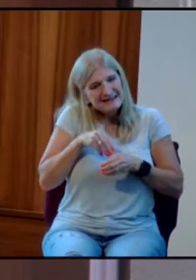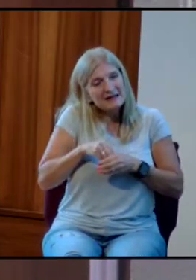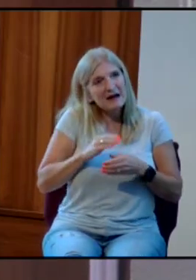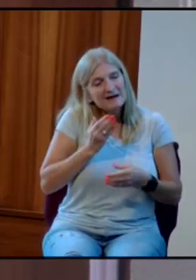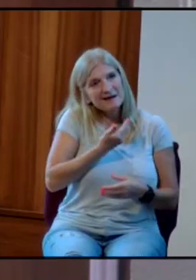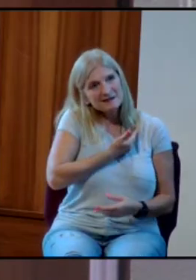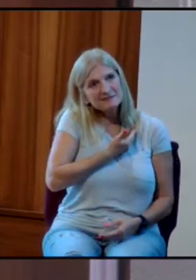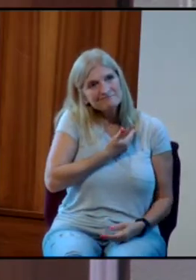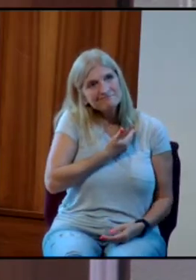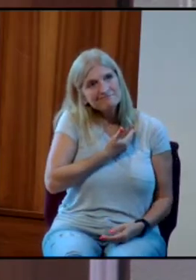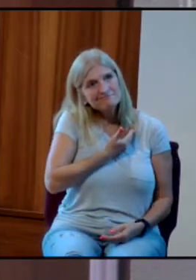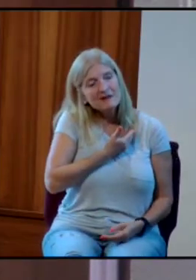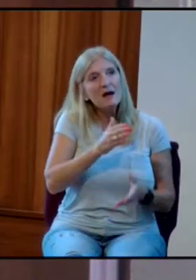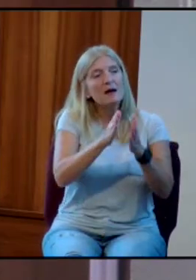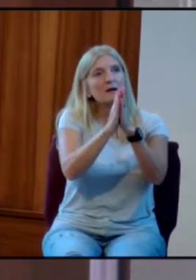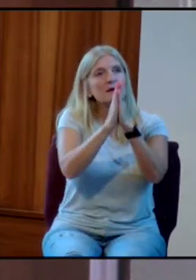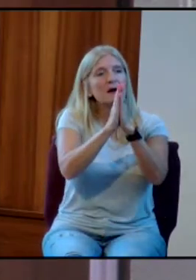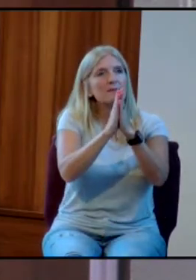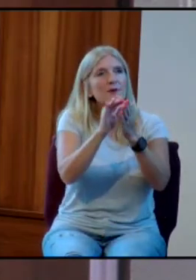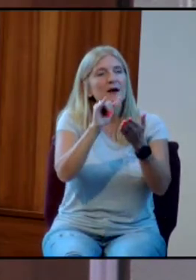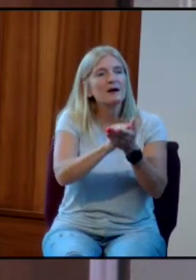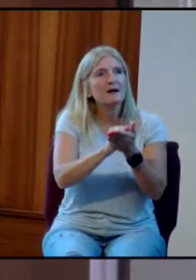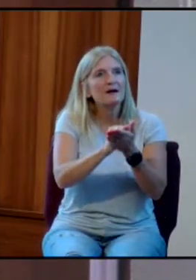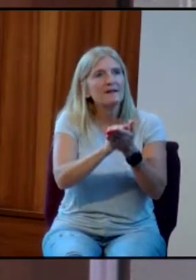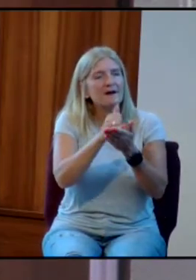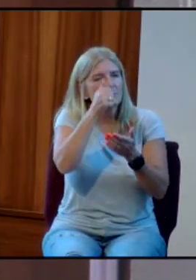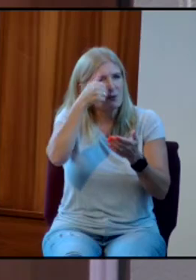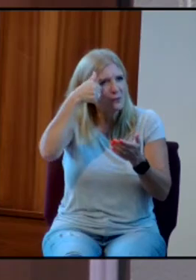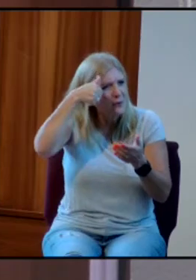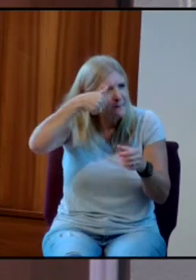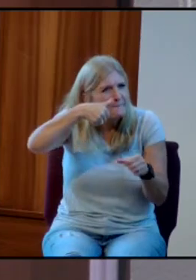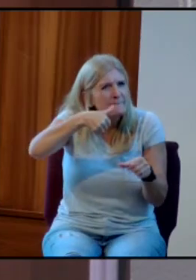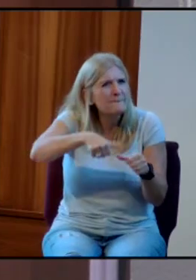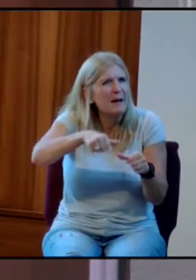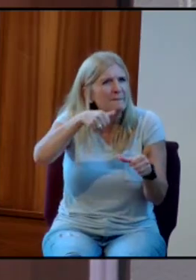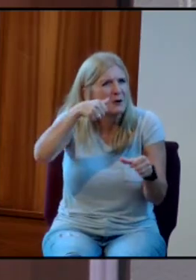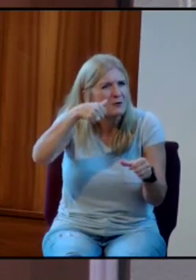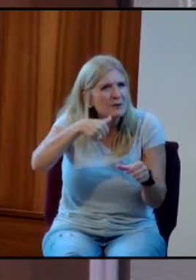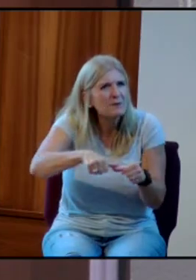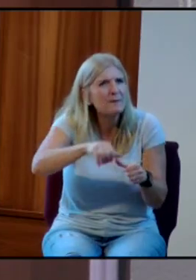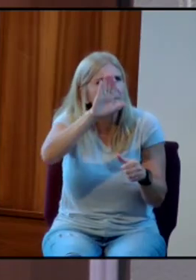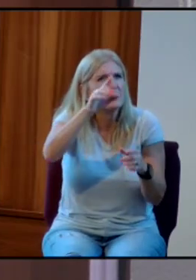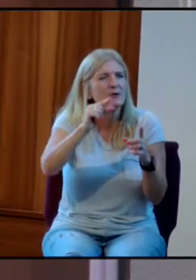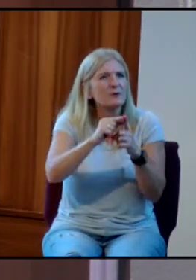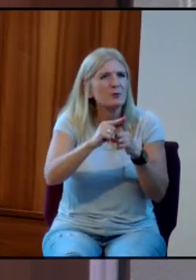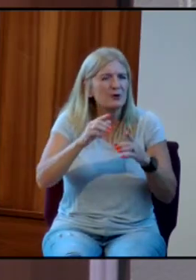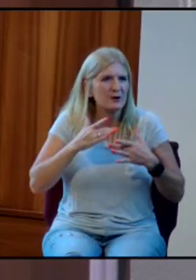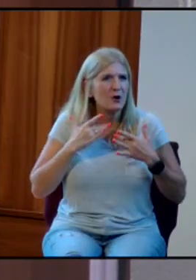And then I pray that we would hide your word in our heart that we might not sin against you.